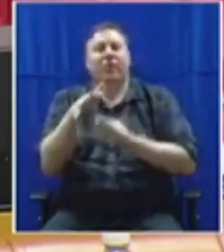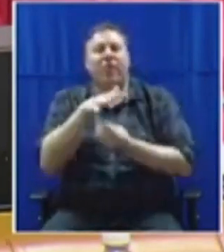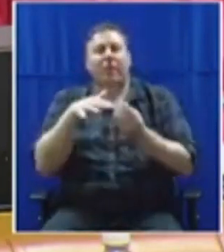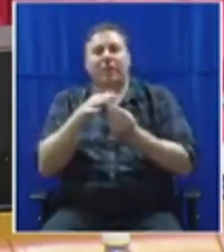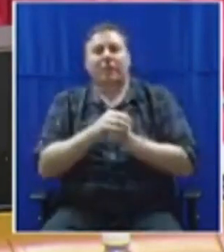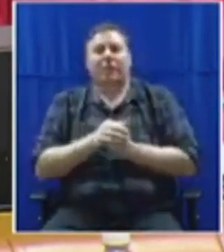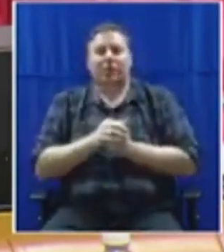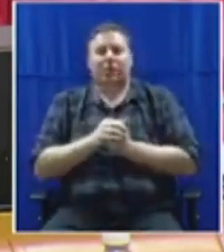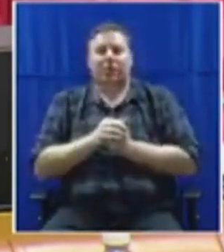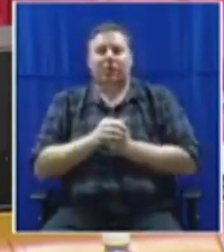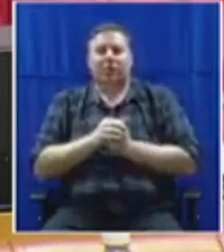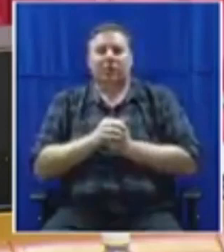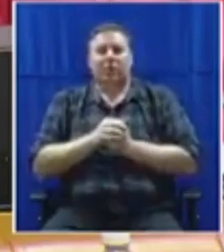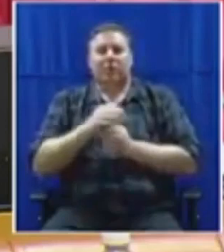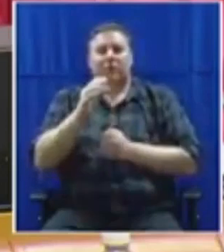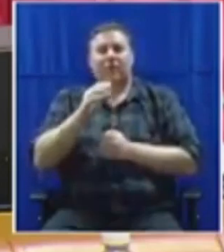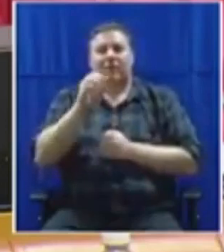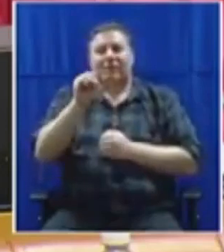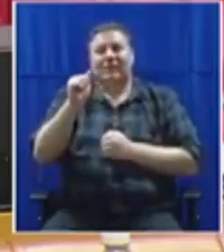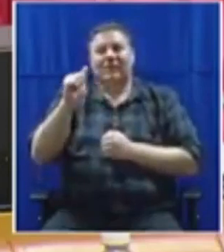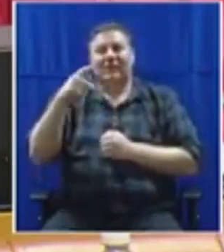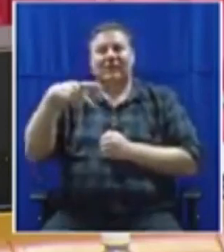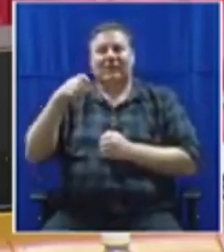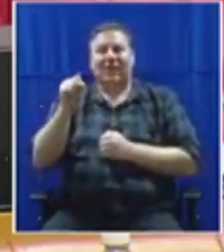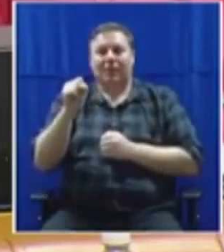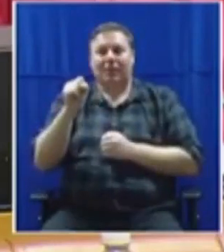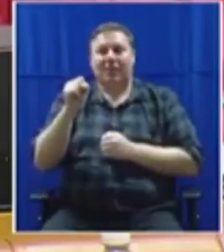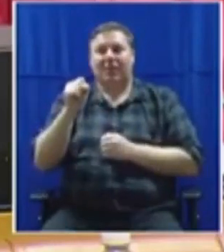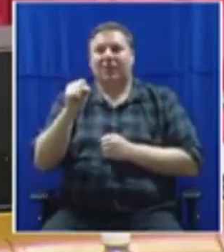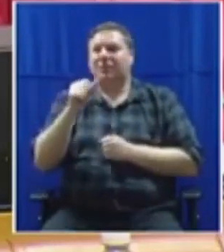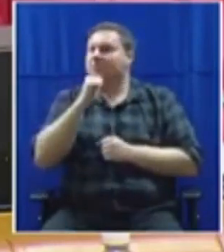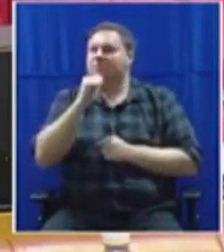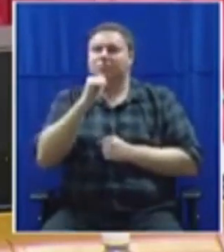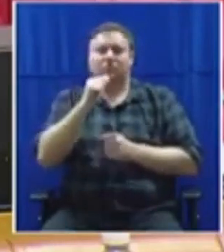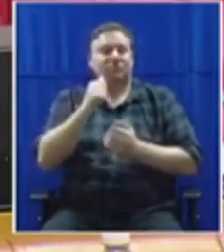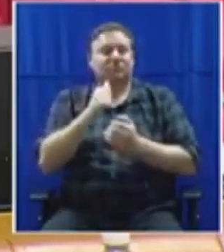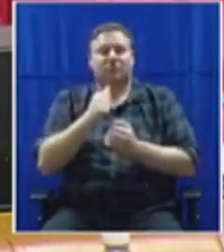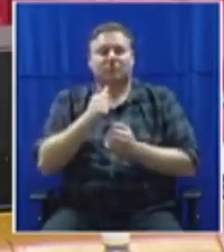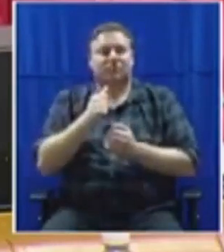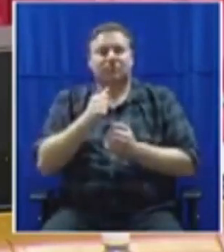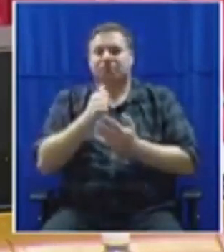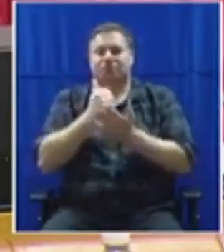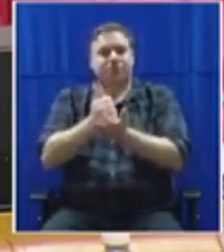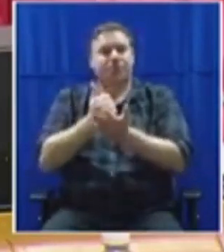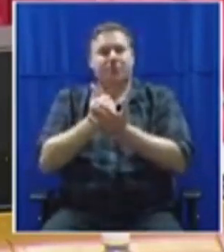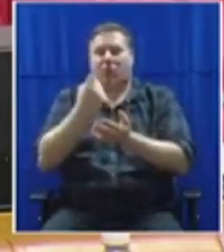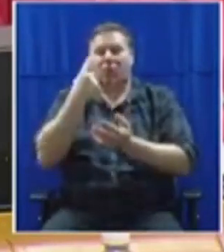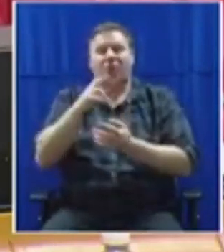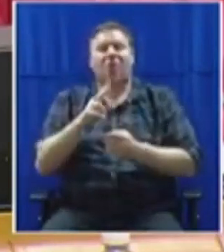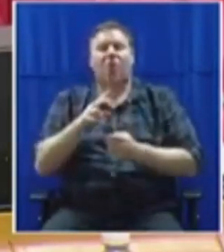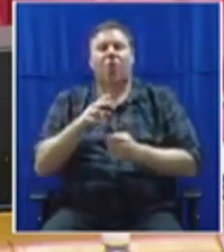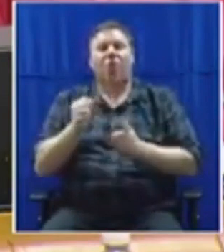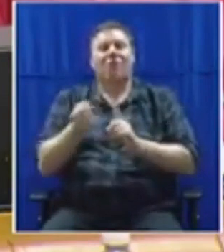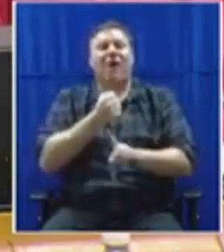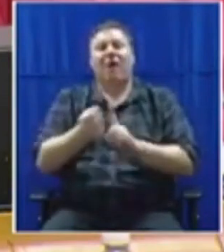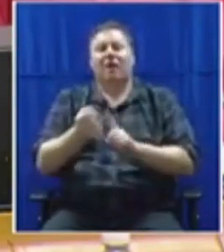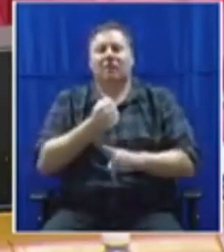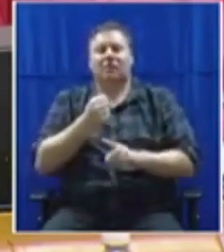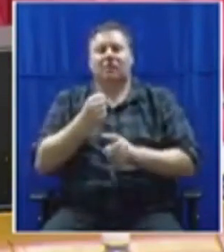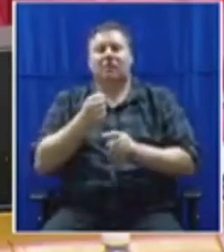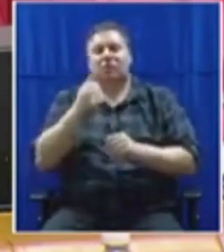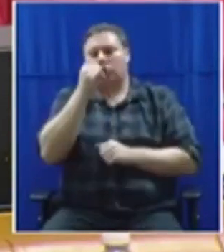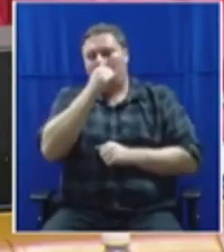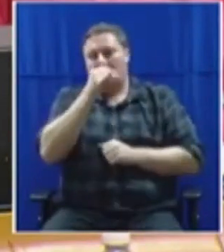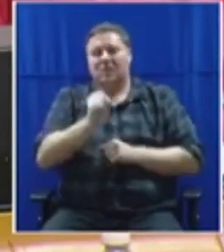police service is wholly incapacitated to deal with violent crimes in South Africa, and that the